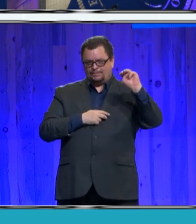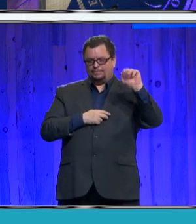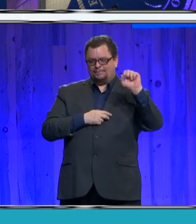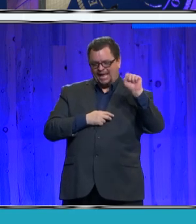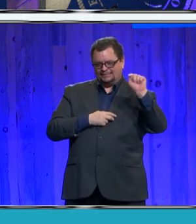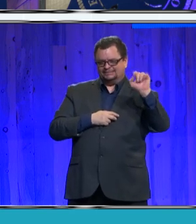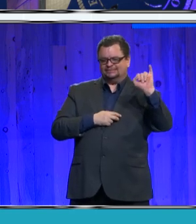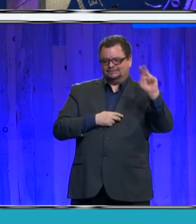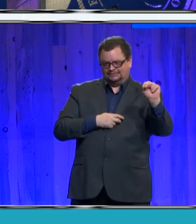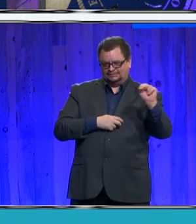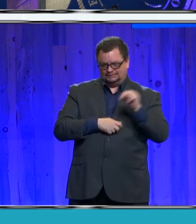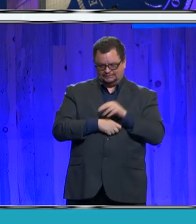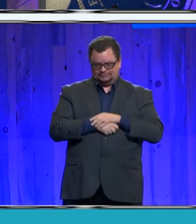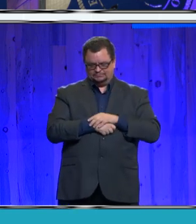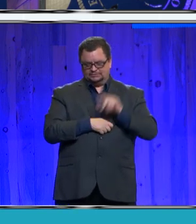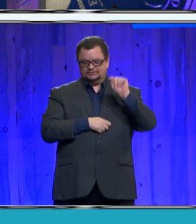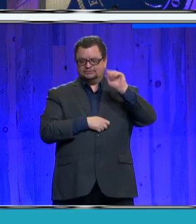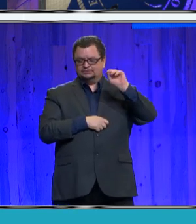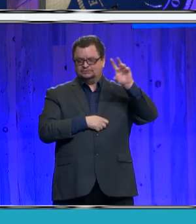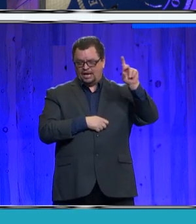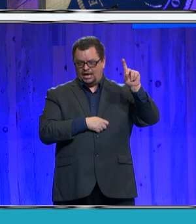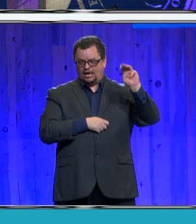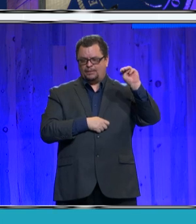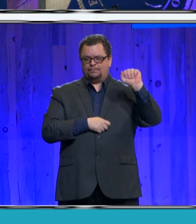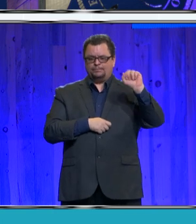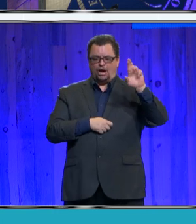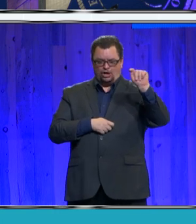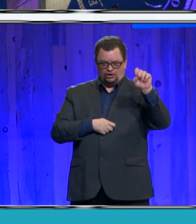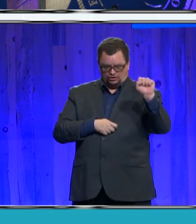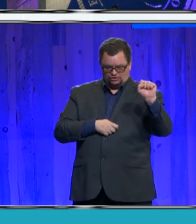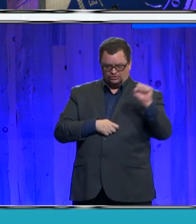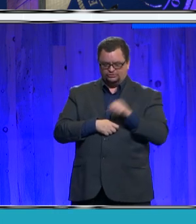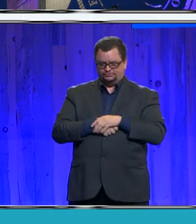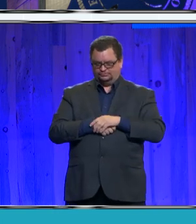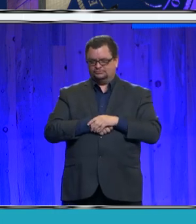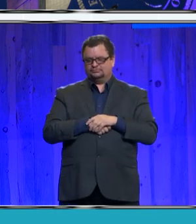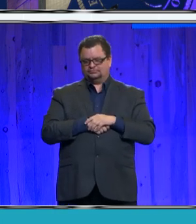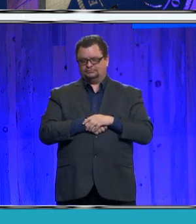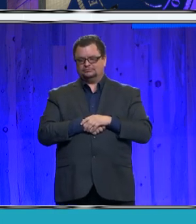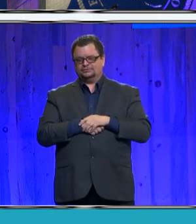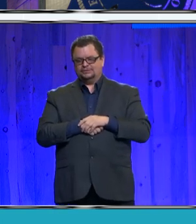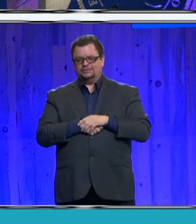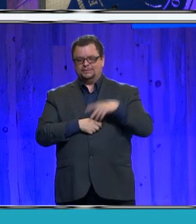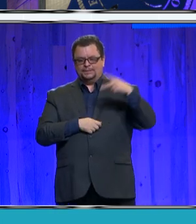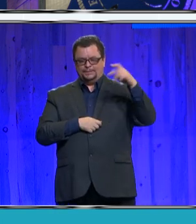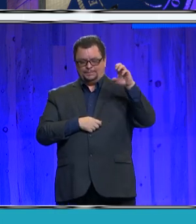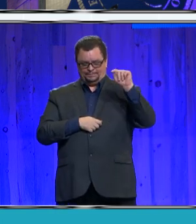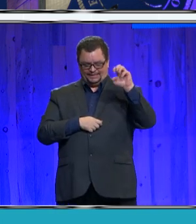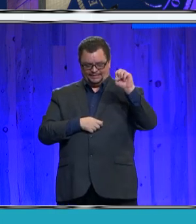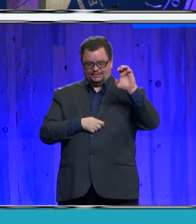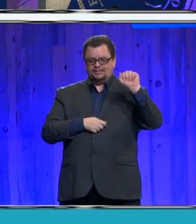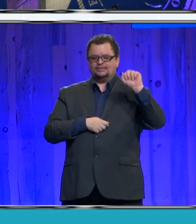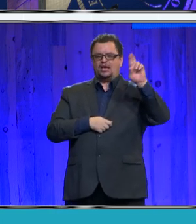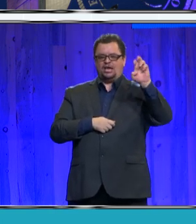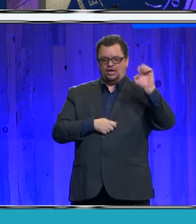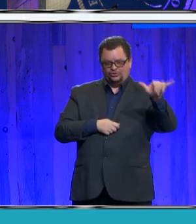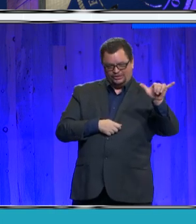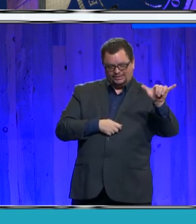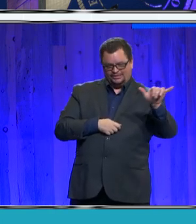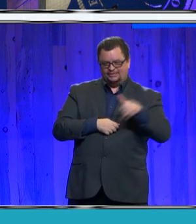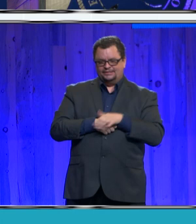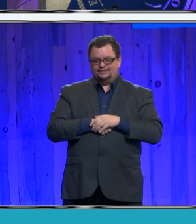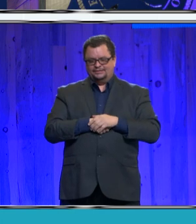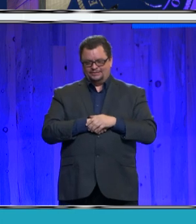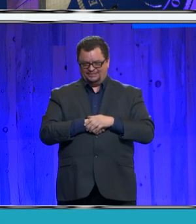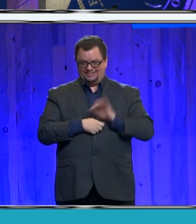community services director, more affectionately known as our parks director, and Pete Carey, director of our newly created